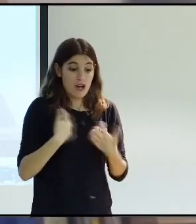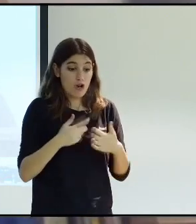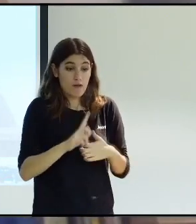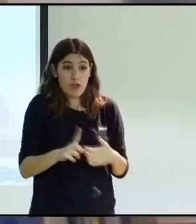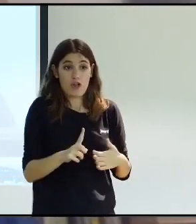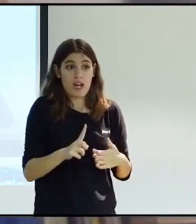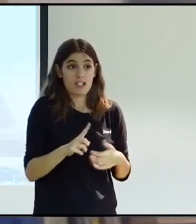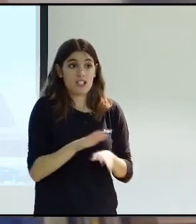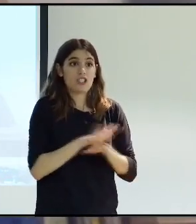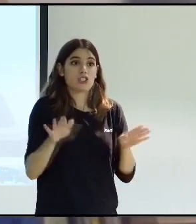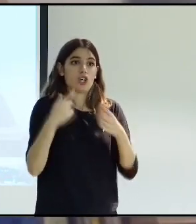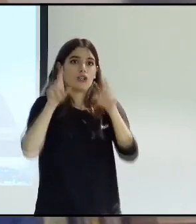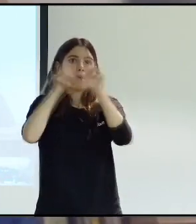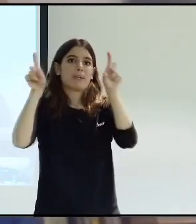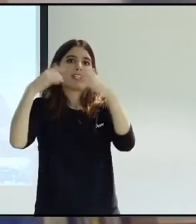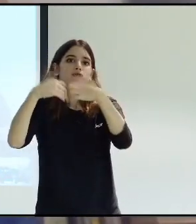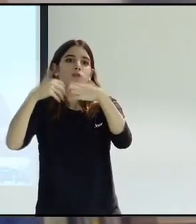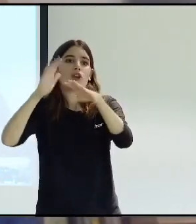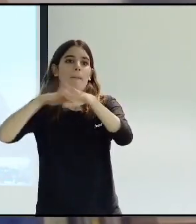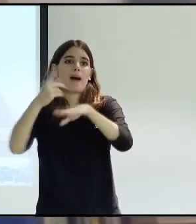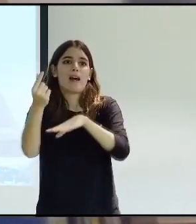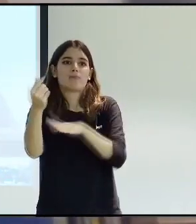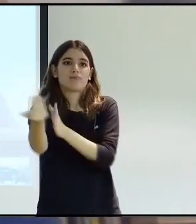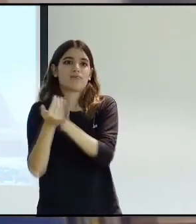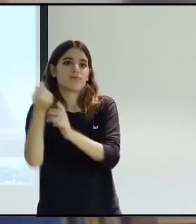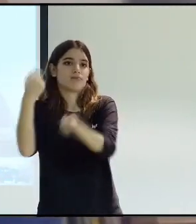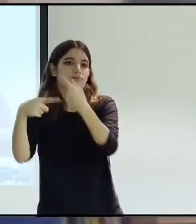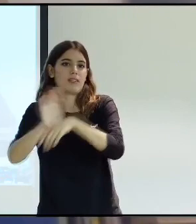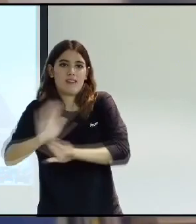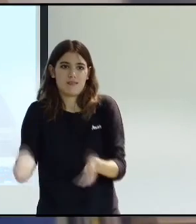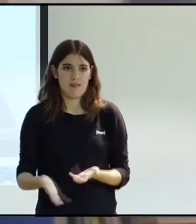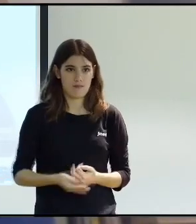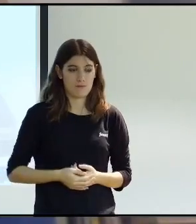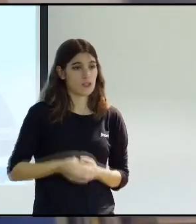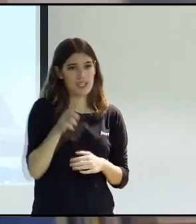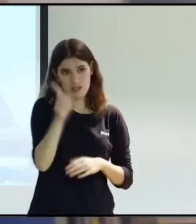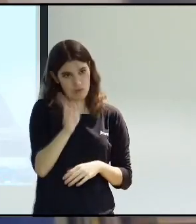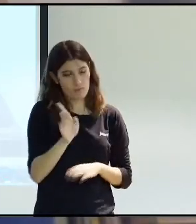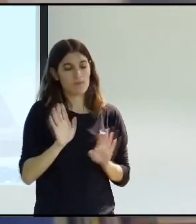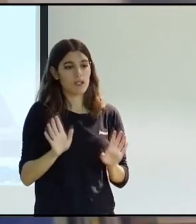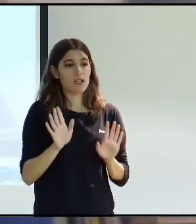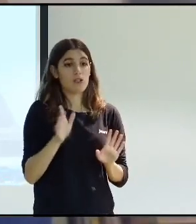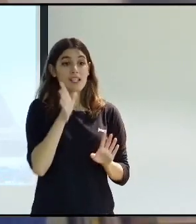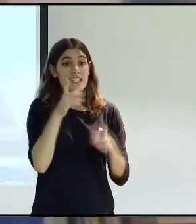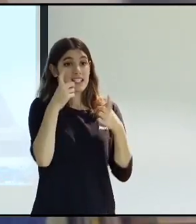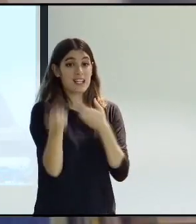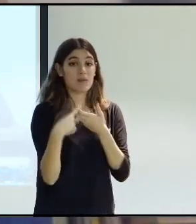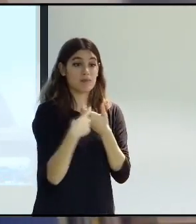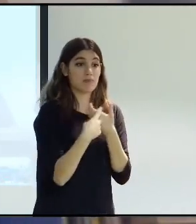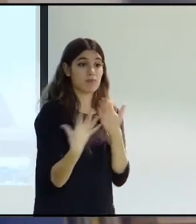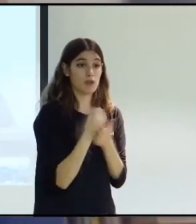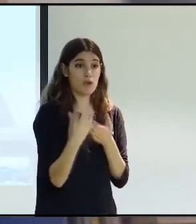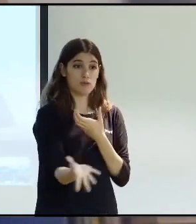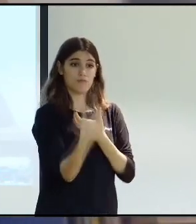they're just useful in a mercantile